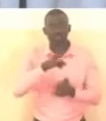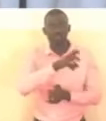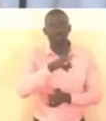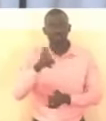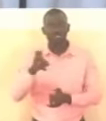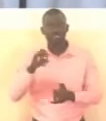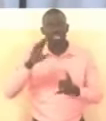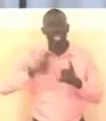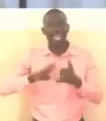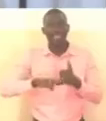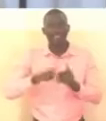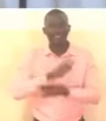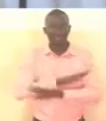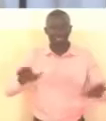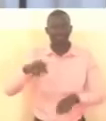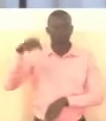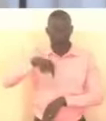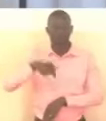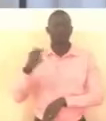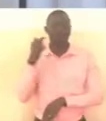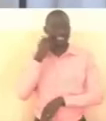ends today